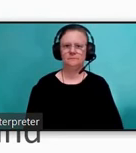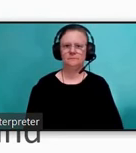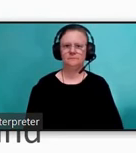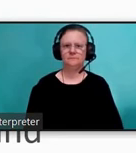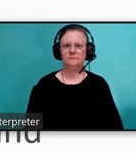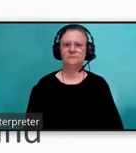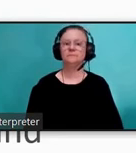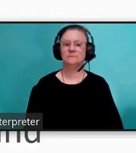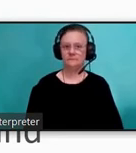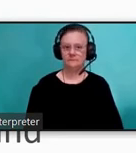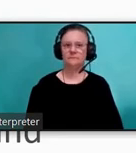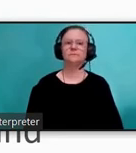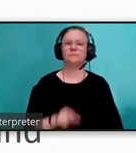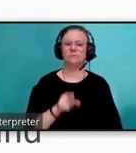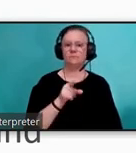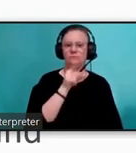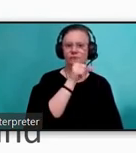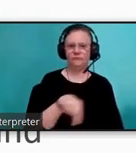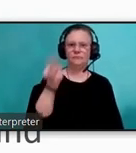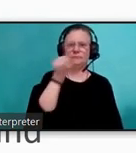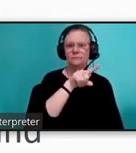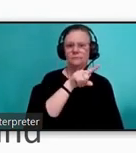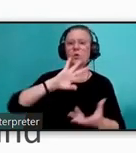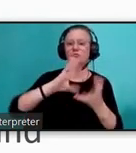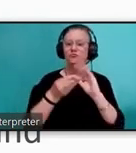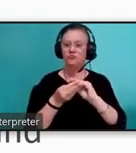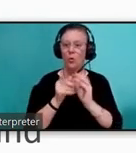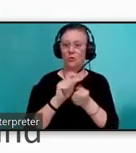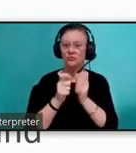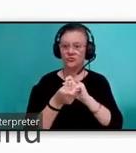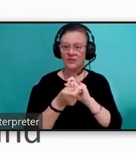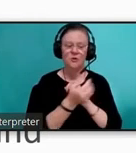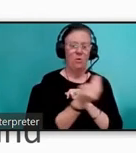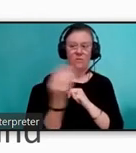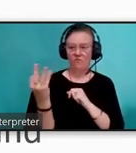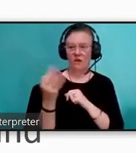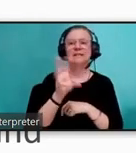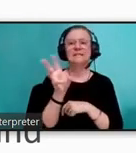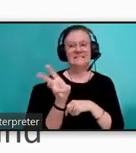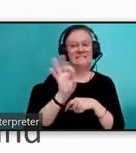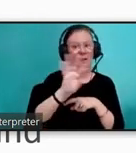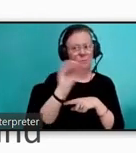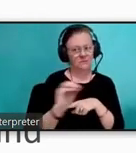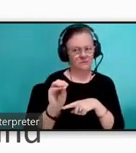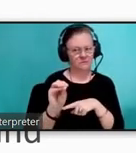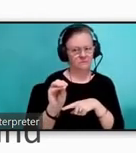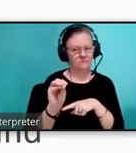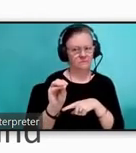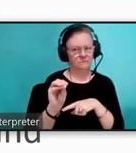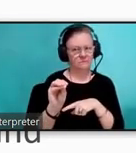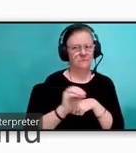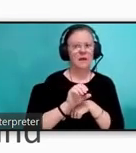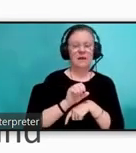These ranked 64 to 69% change on the weekday. These five subroutes serve